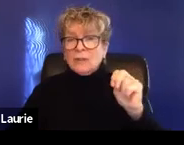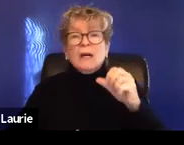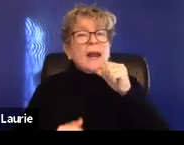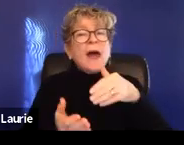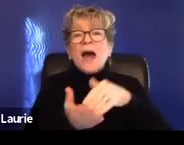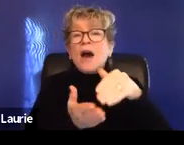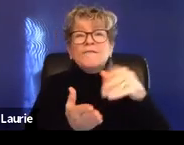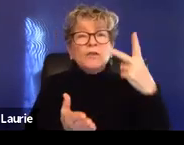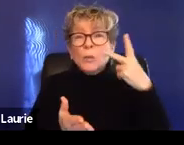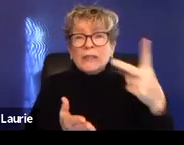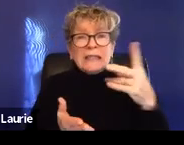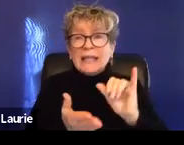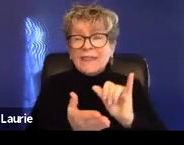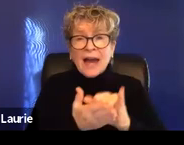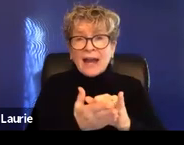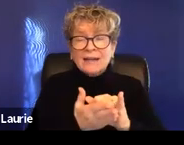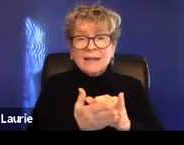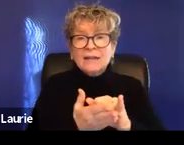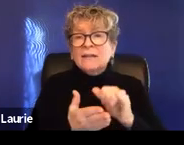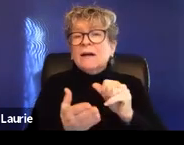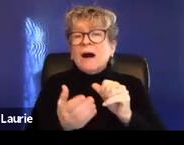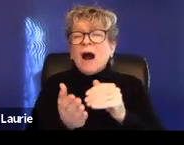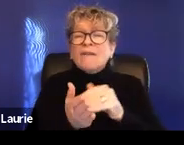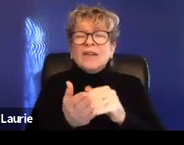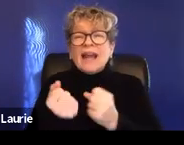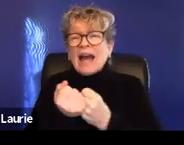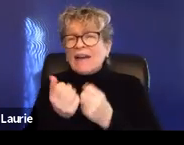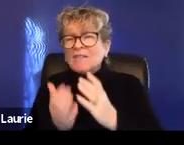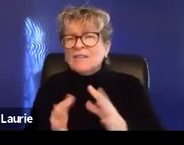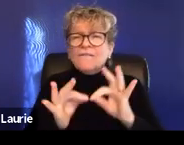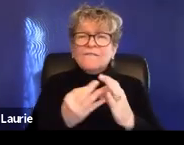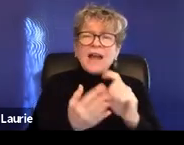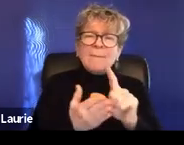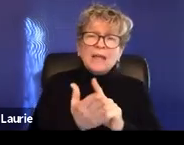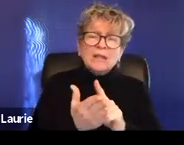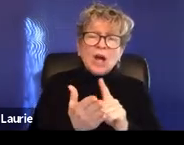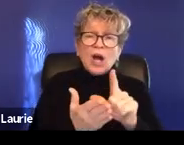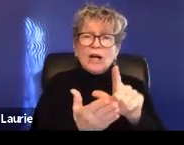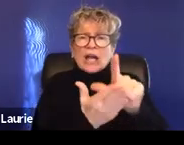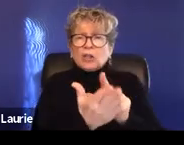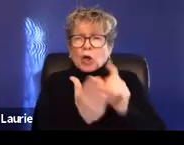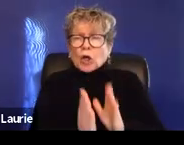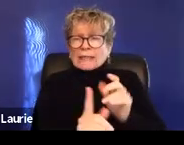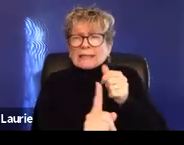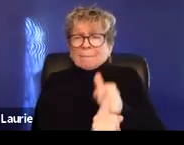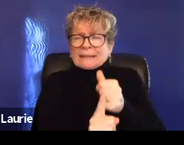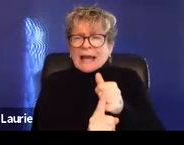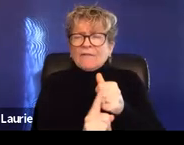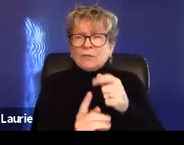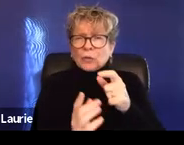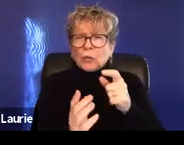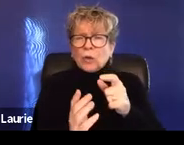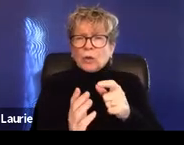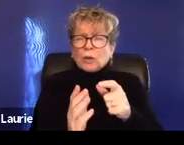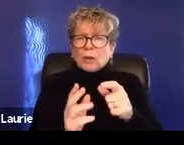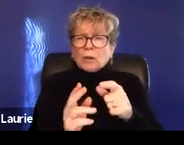often, um, a lot of advocates or even family law attorneys identifying, but if the child, if you are working